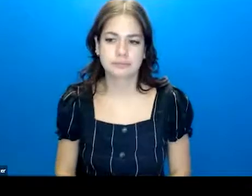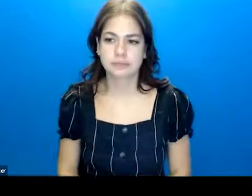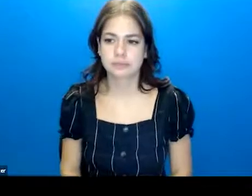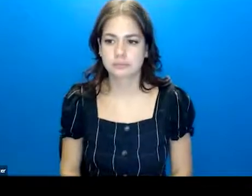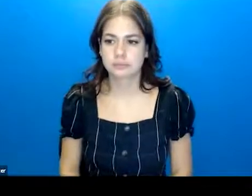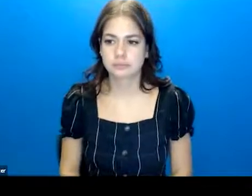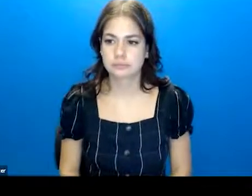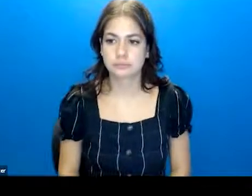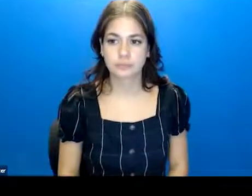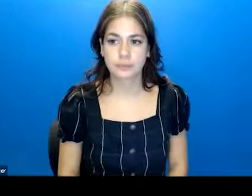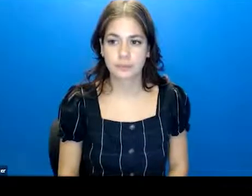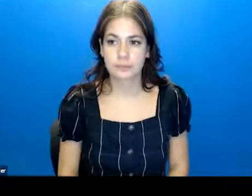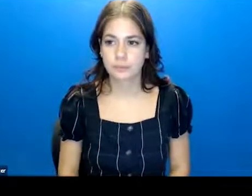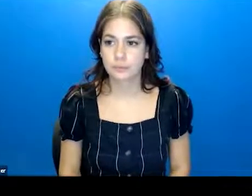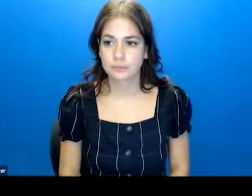All right.